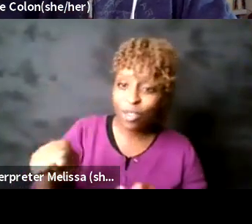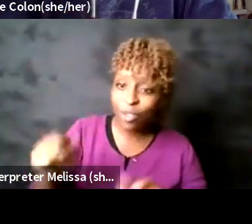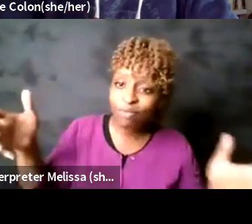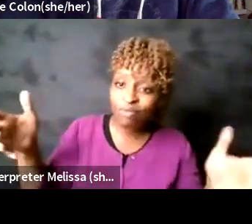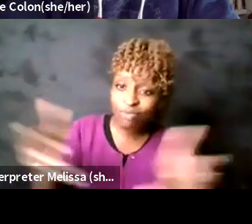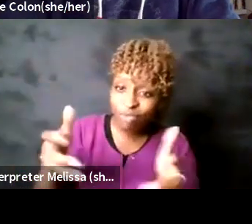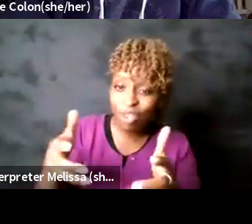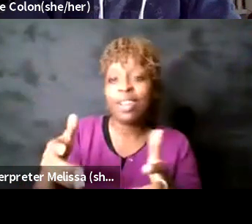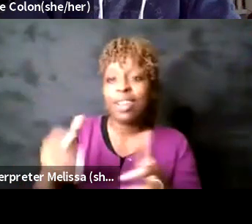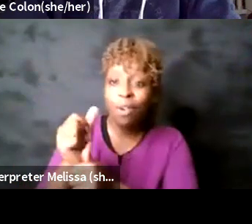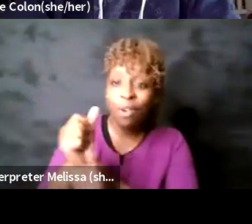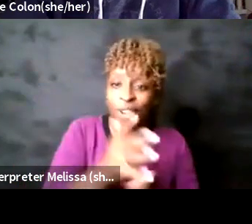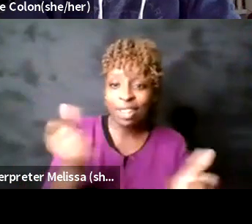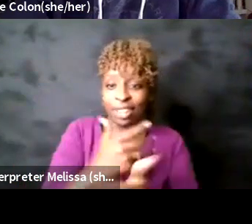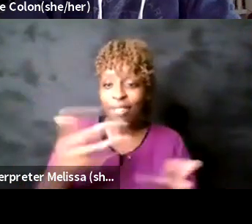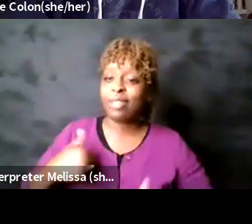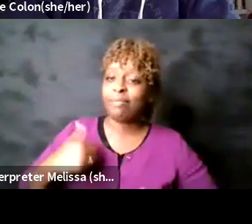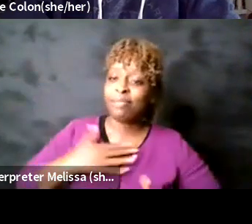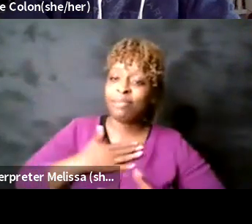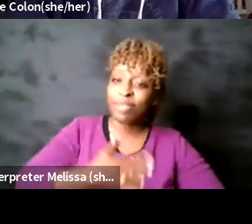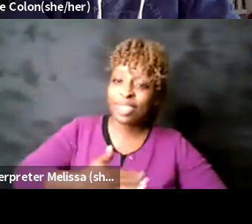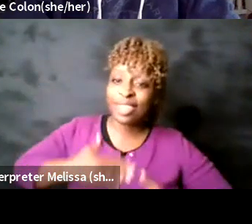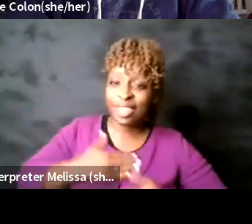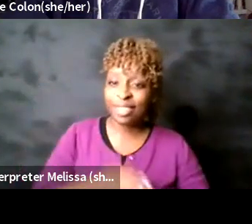this was excellent sheila